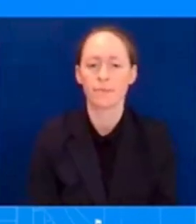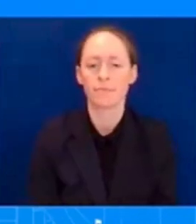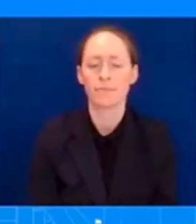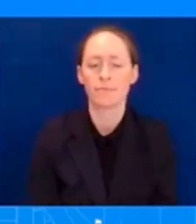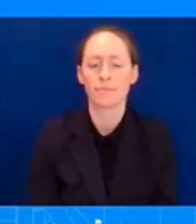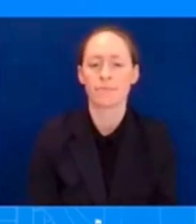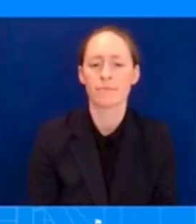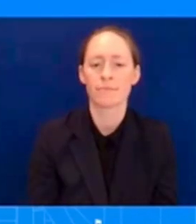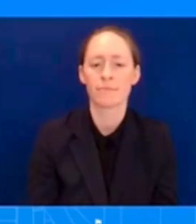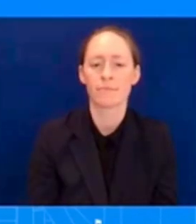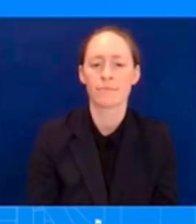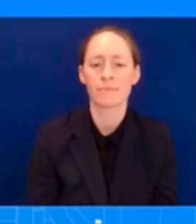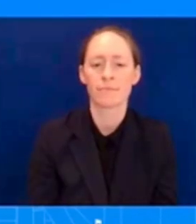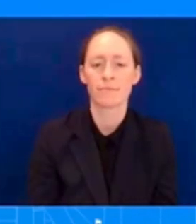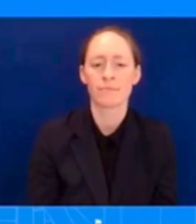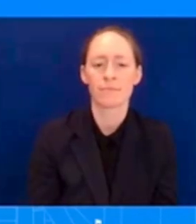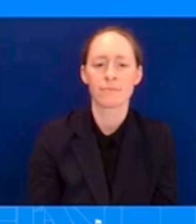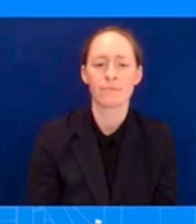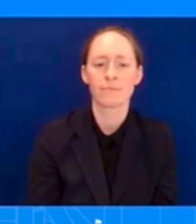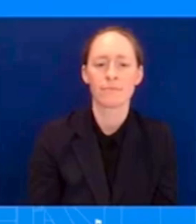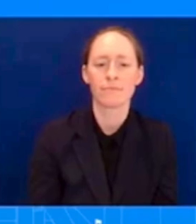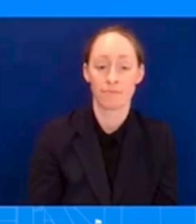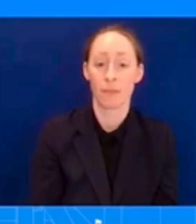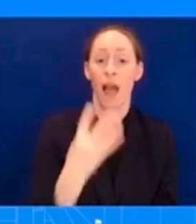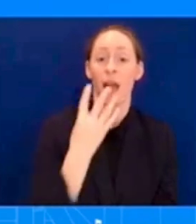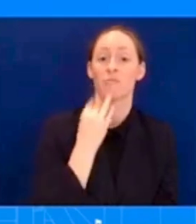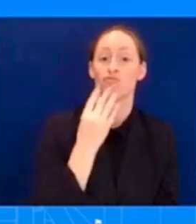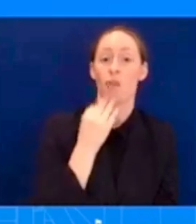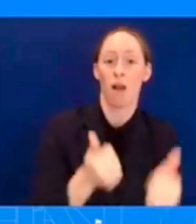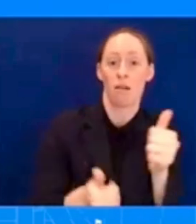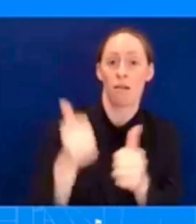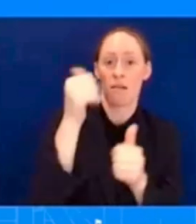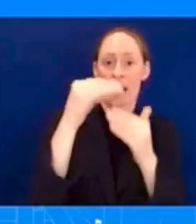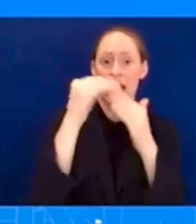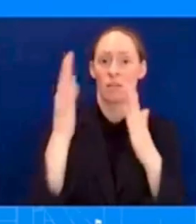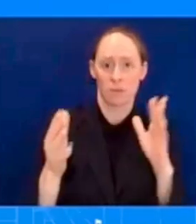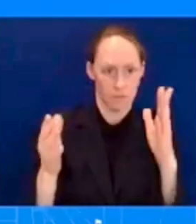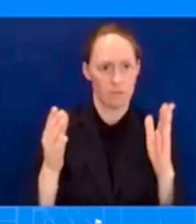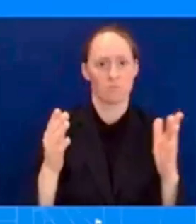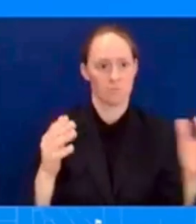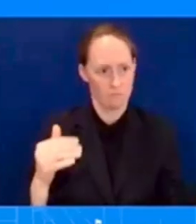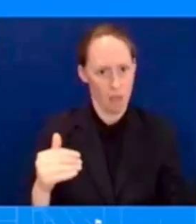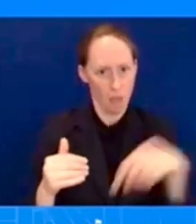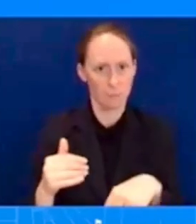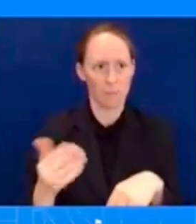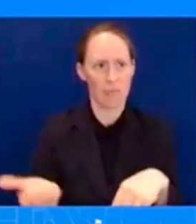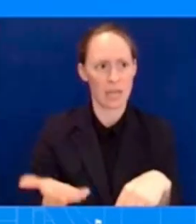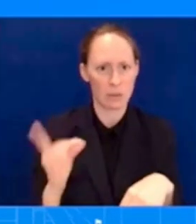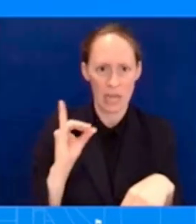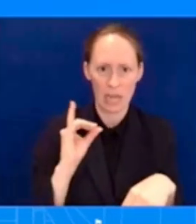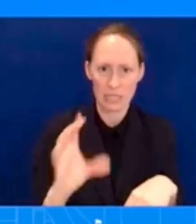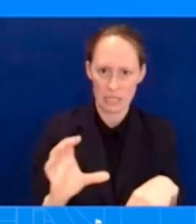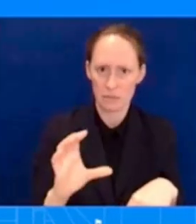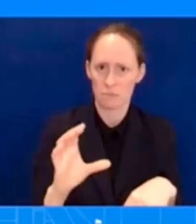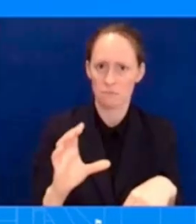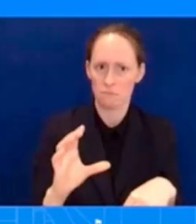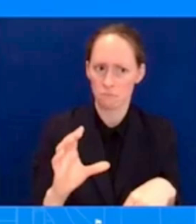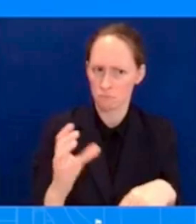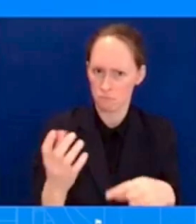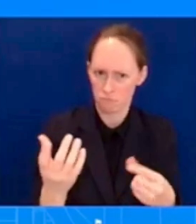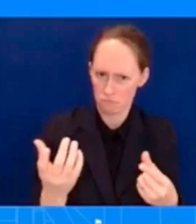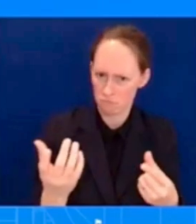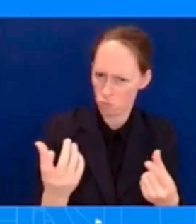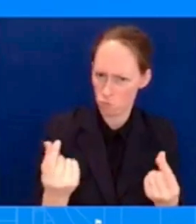talks between Israel, Saudi, and the United States aimed at a normalization? So this is part of a broad, you know, broad